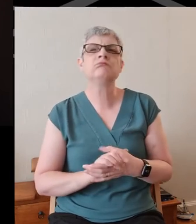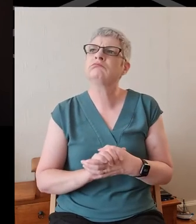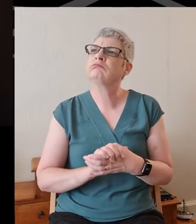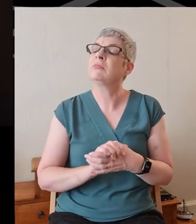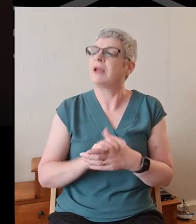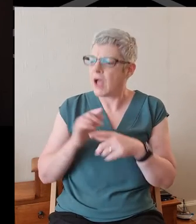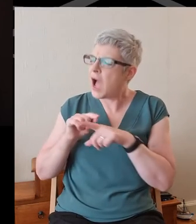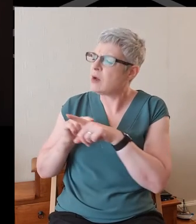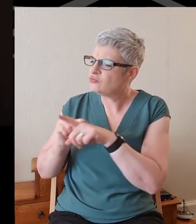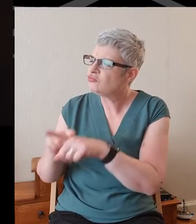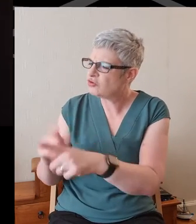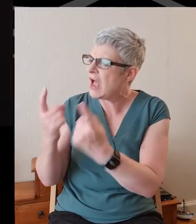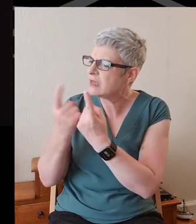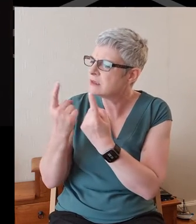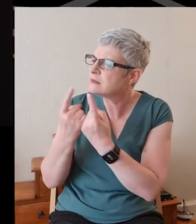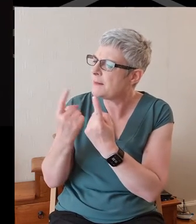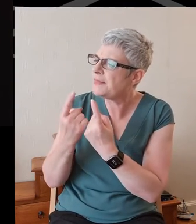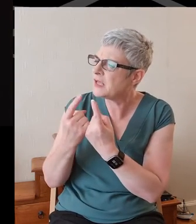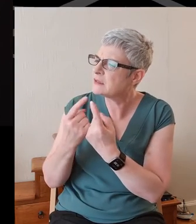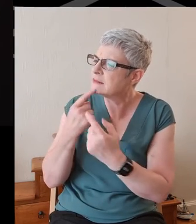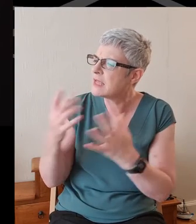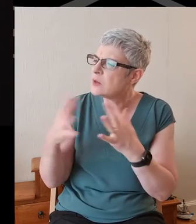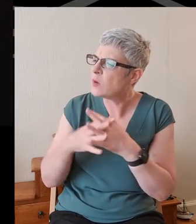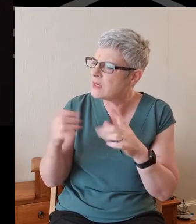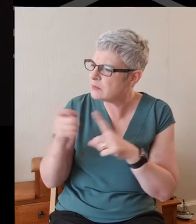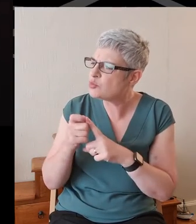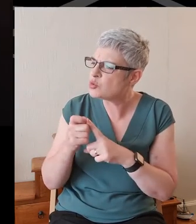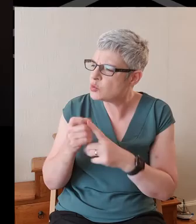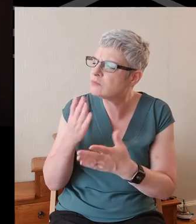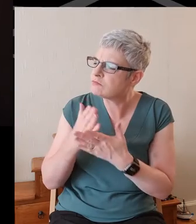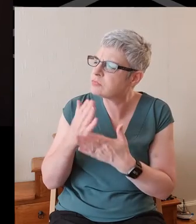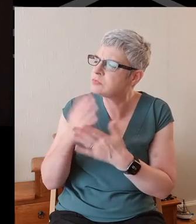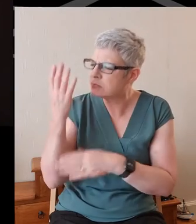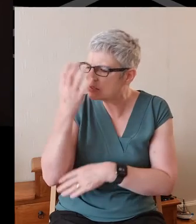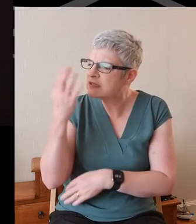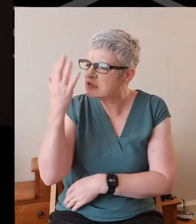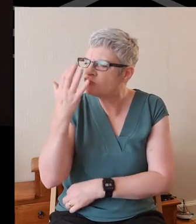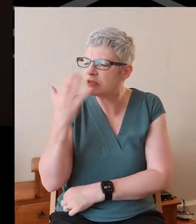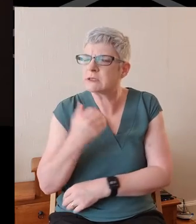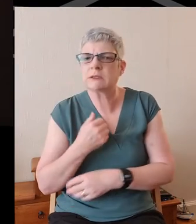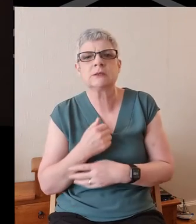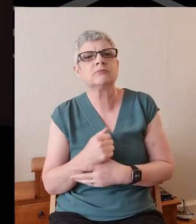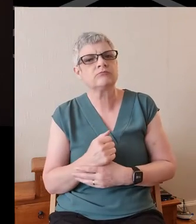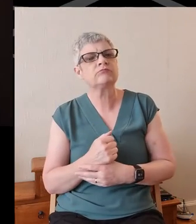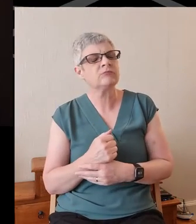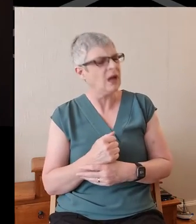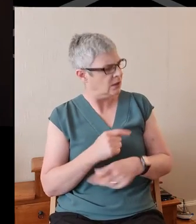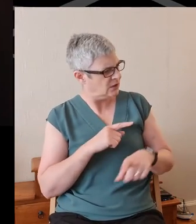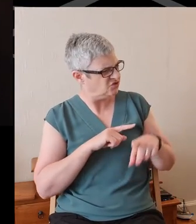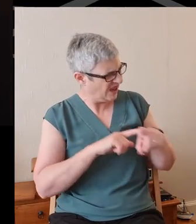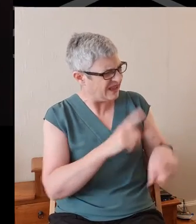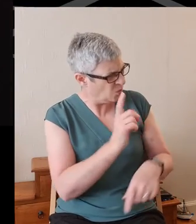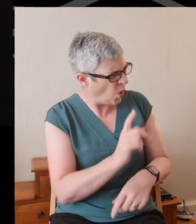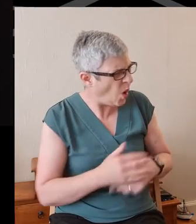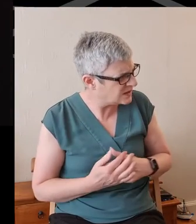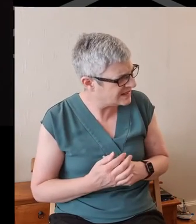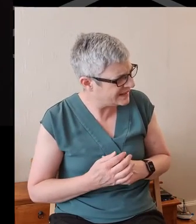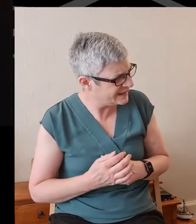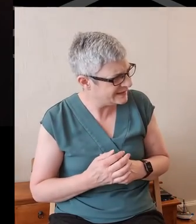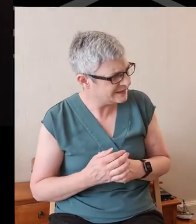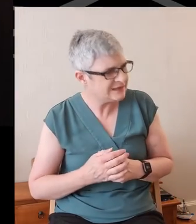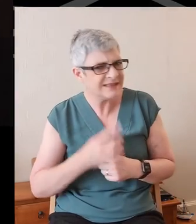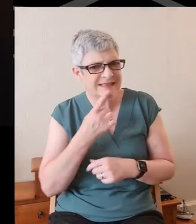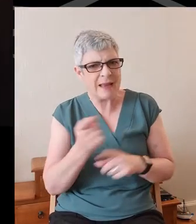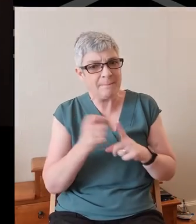Tracking something, said Winnie the Pooh very mysteriously. Tracking what? said